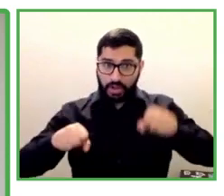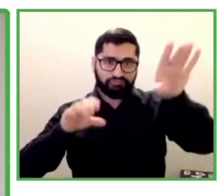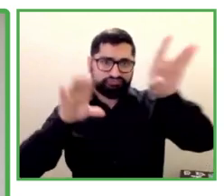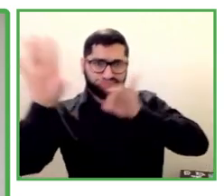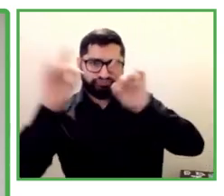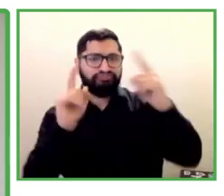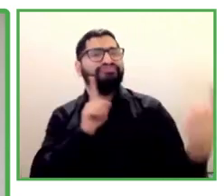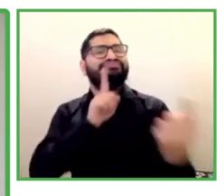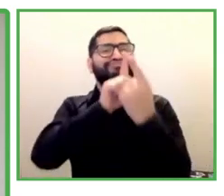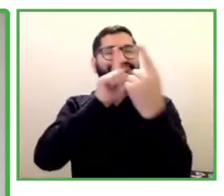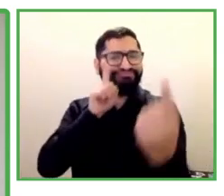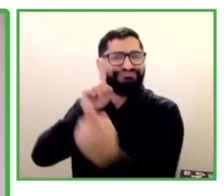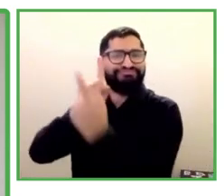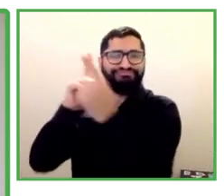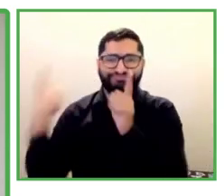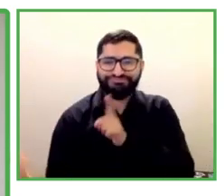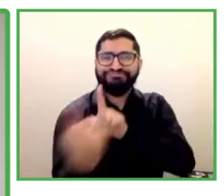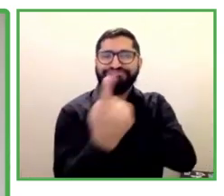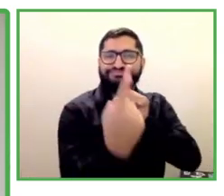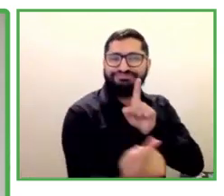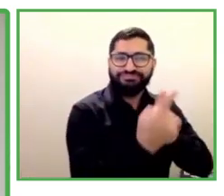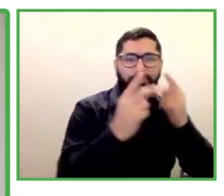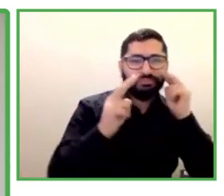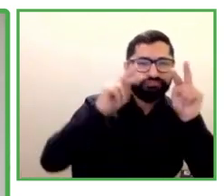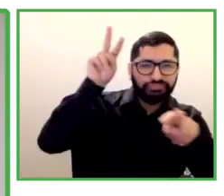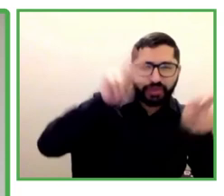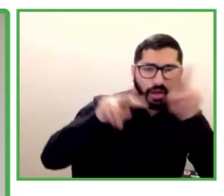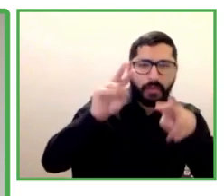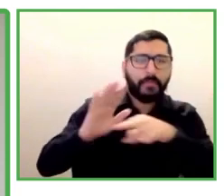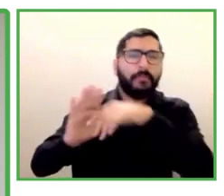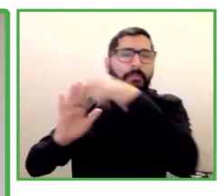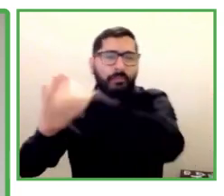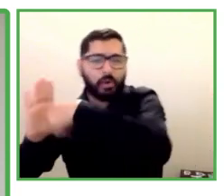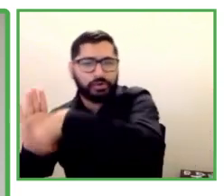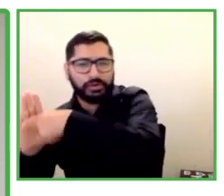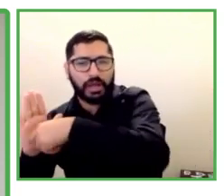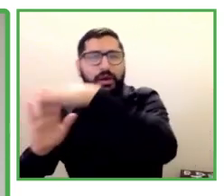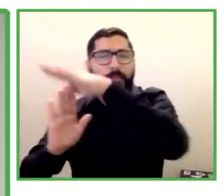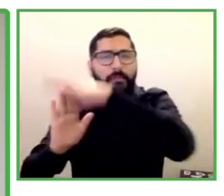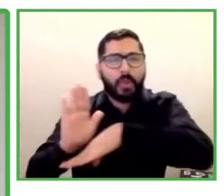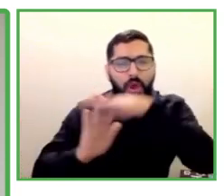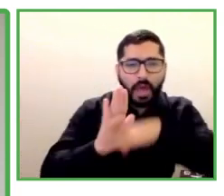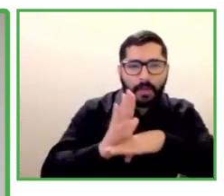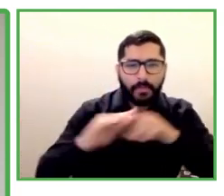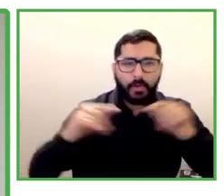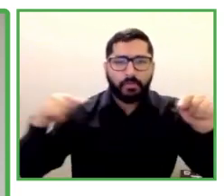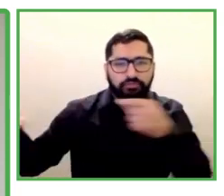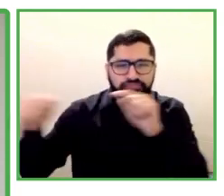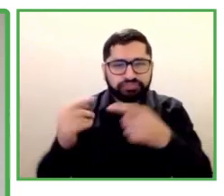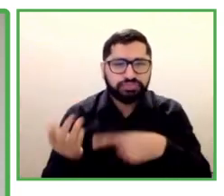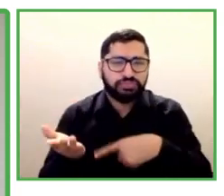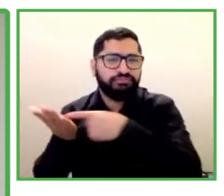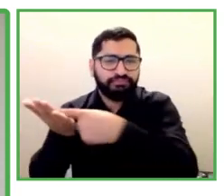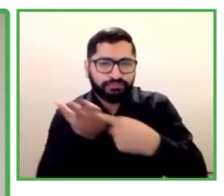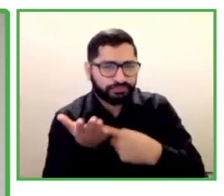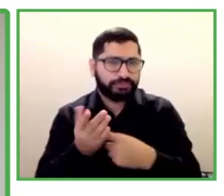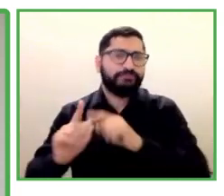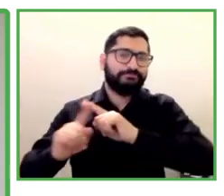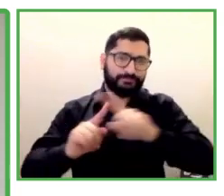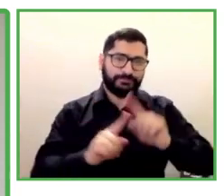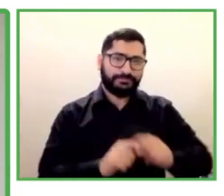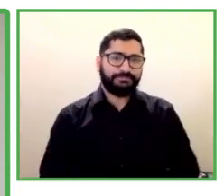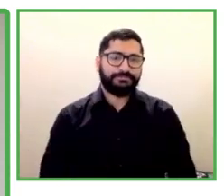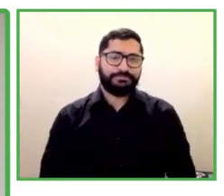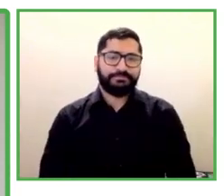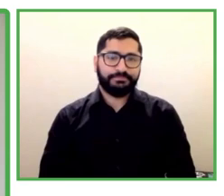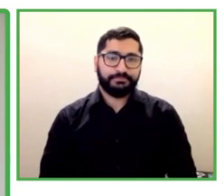to learn more on their work, to explore collaboration opportunities in a very informal and